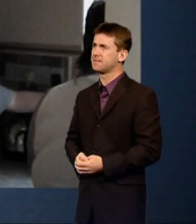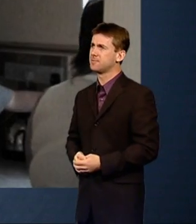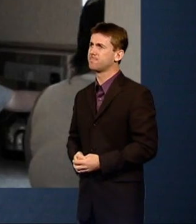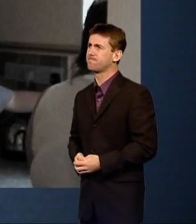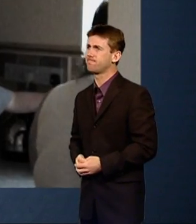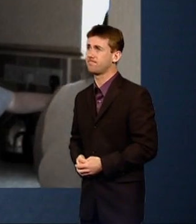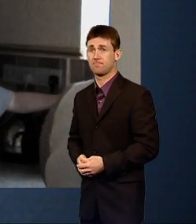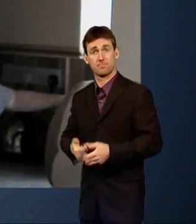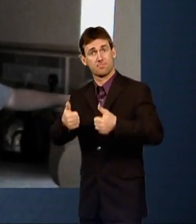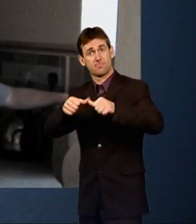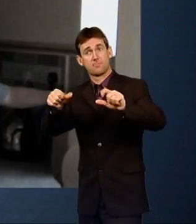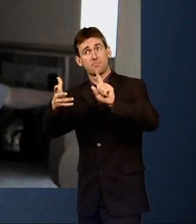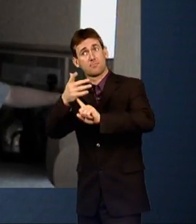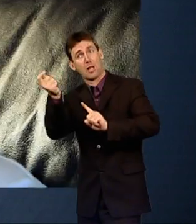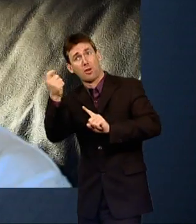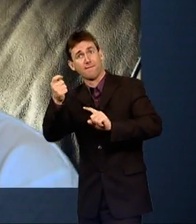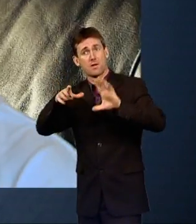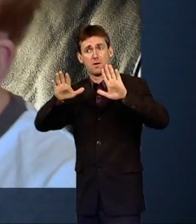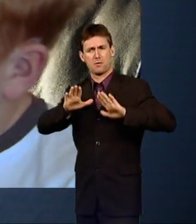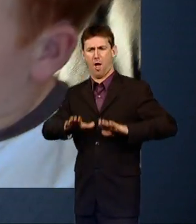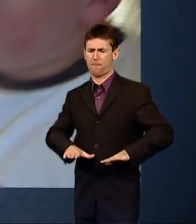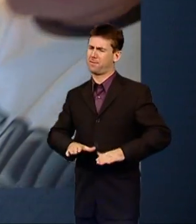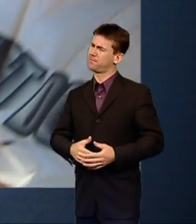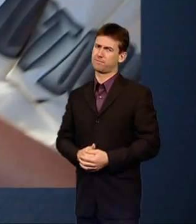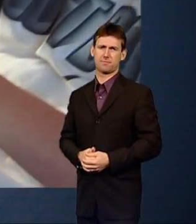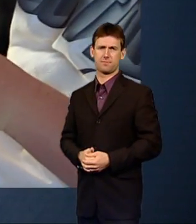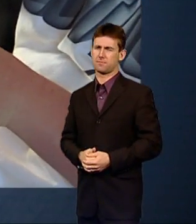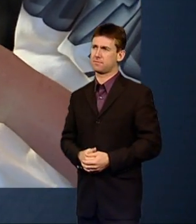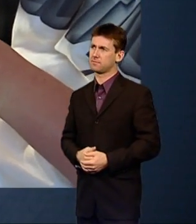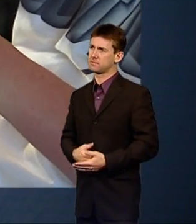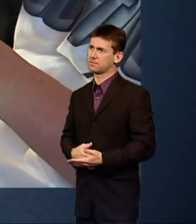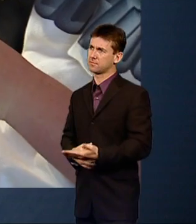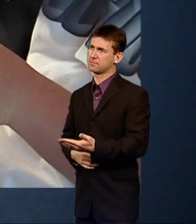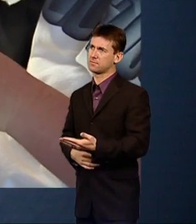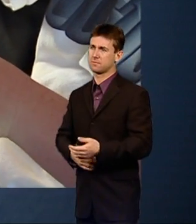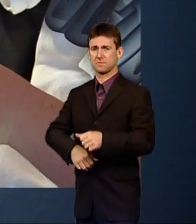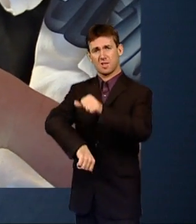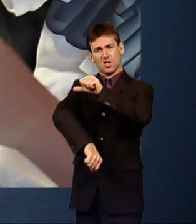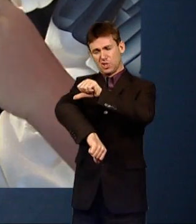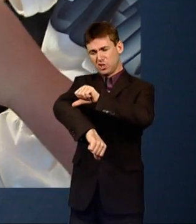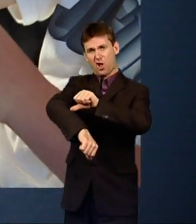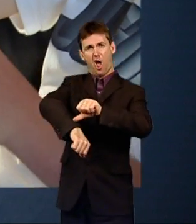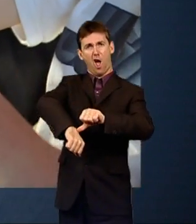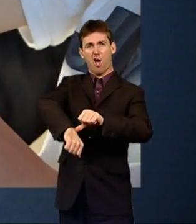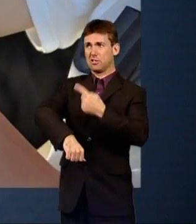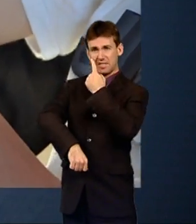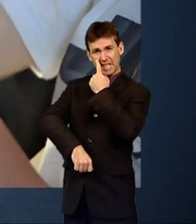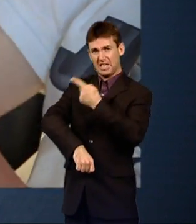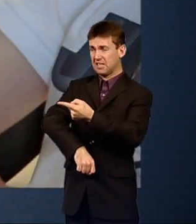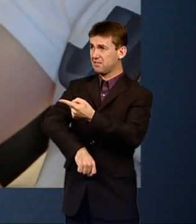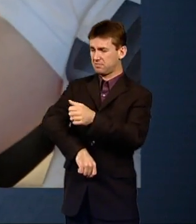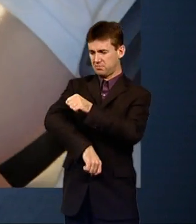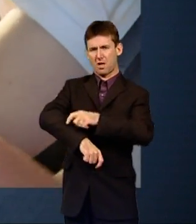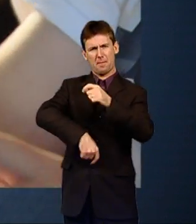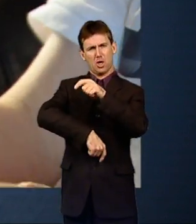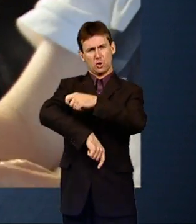It didn't work. I've got, I've got a scar down there, I've got it all the way to about there. Cut loads under there,